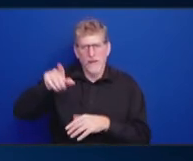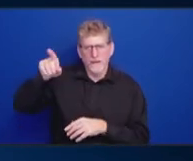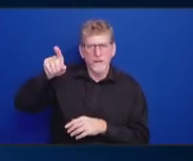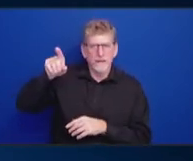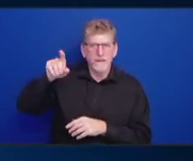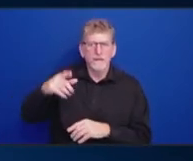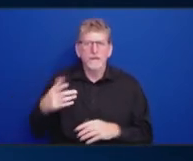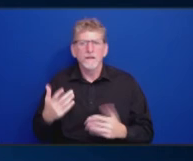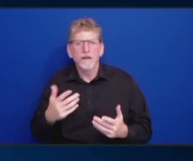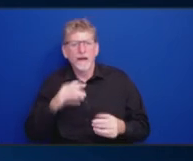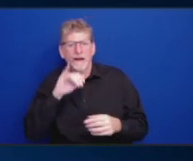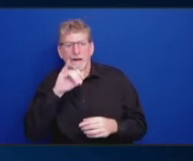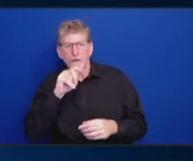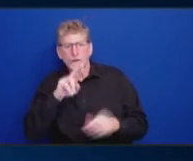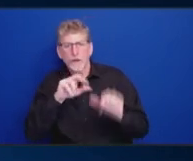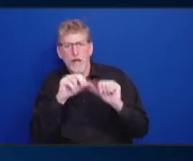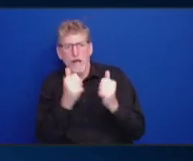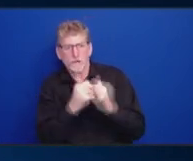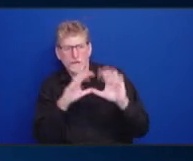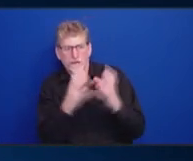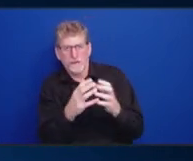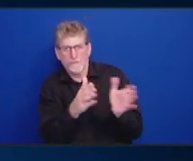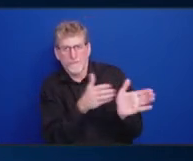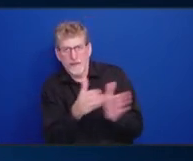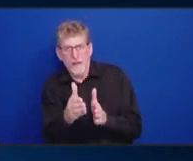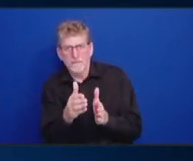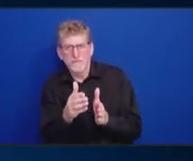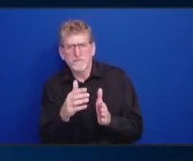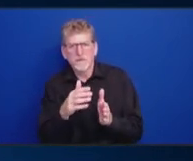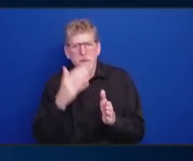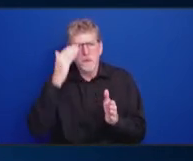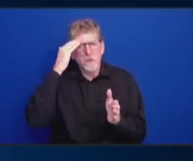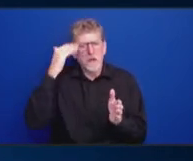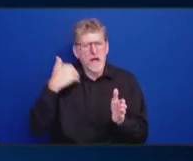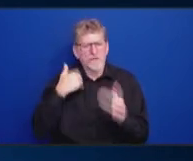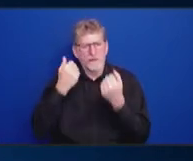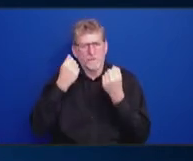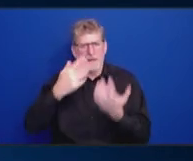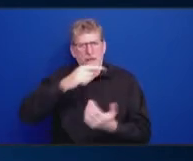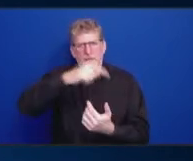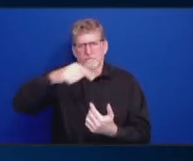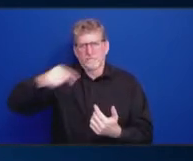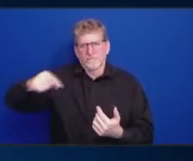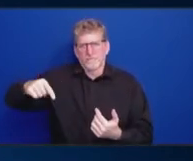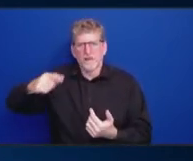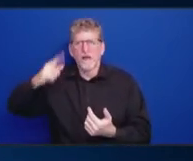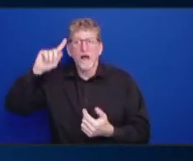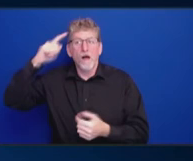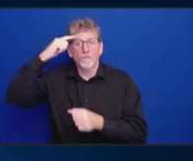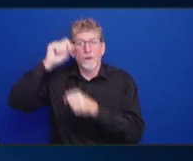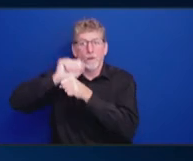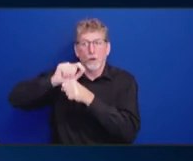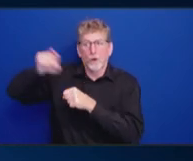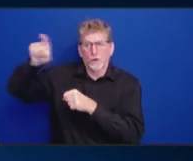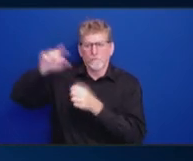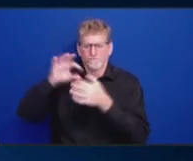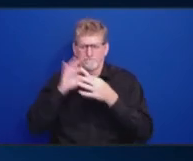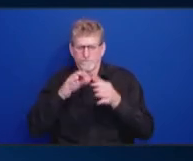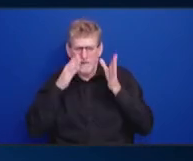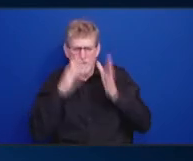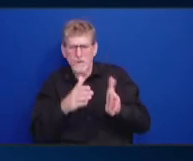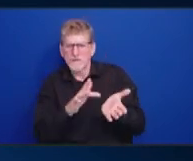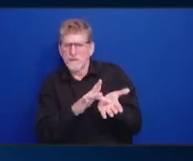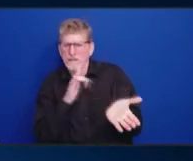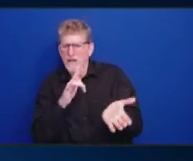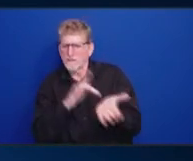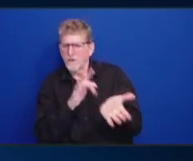Committee. So, you know, there's, there's a lot of government work on it already. So, I just wanted to